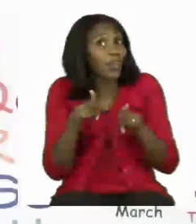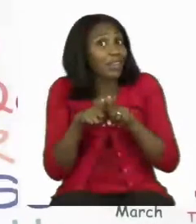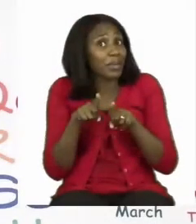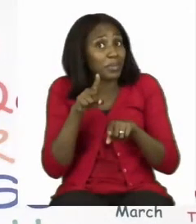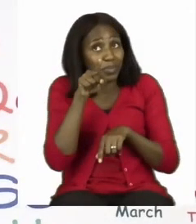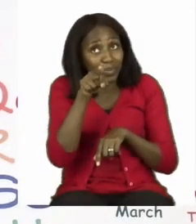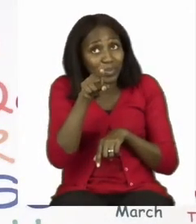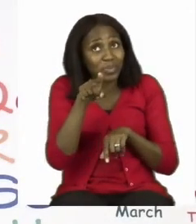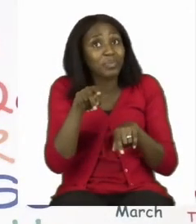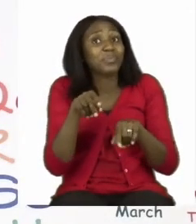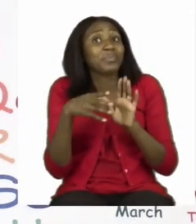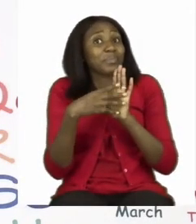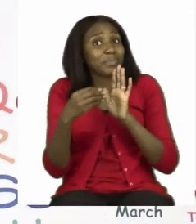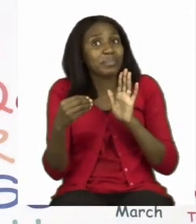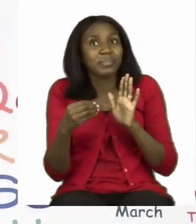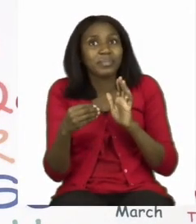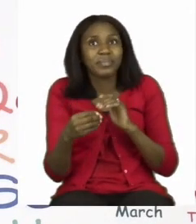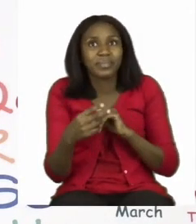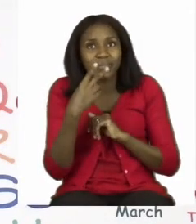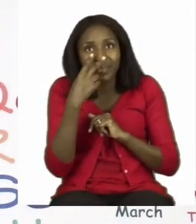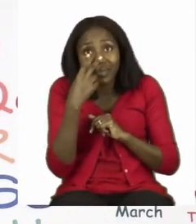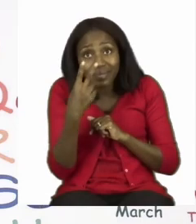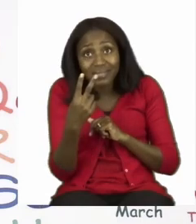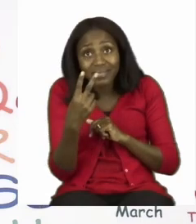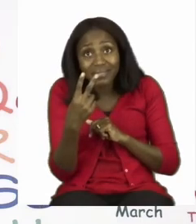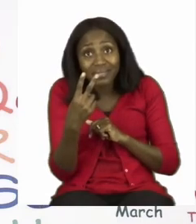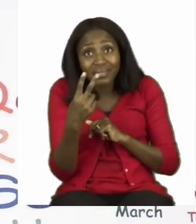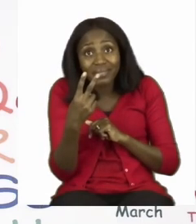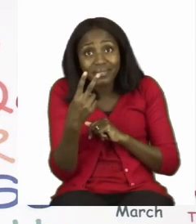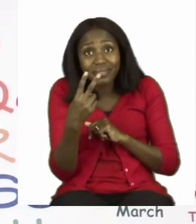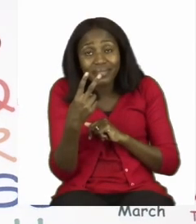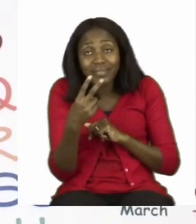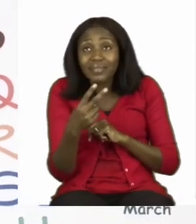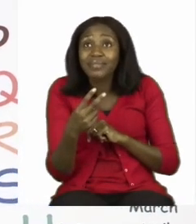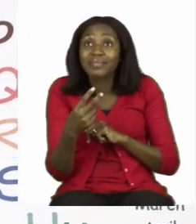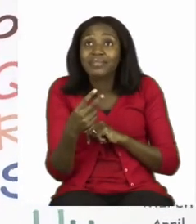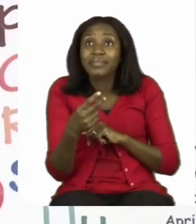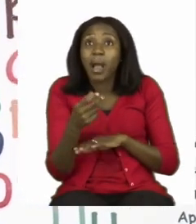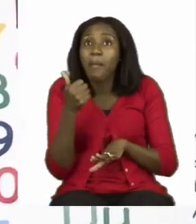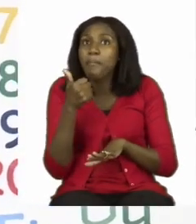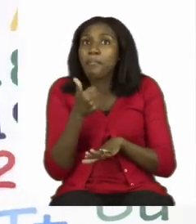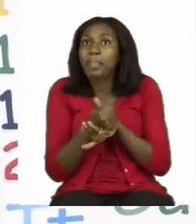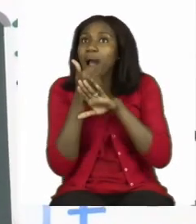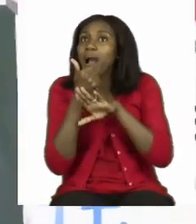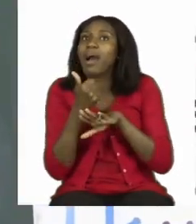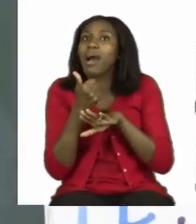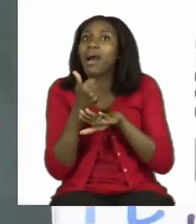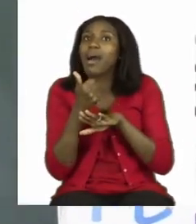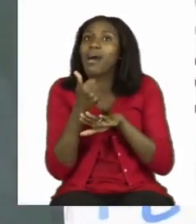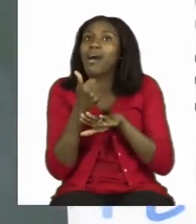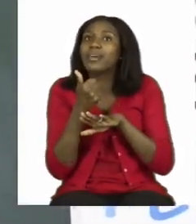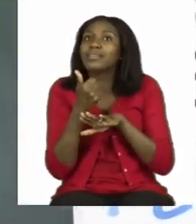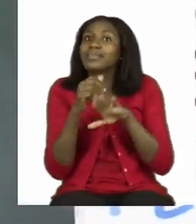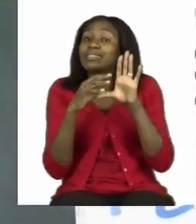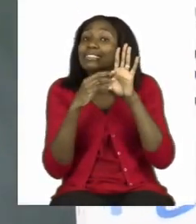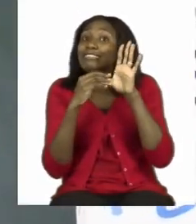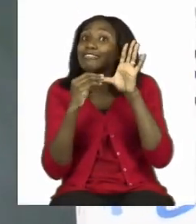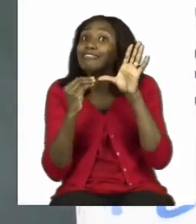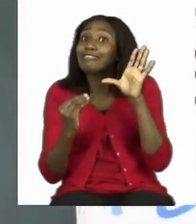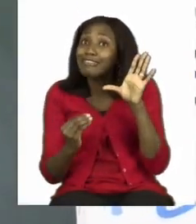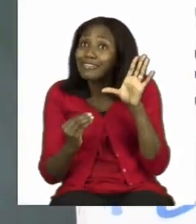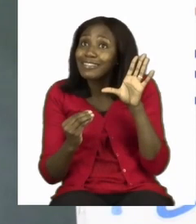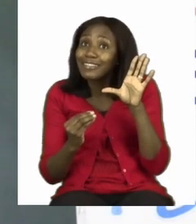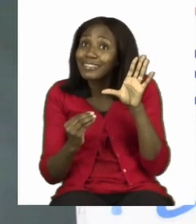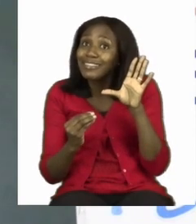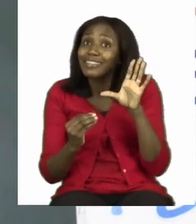as well. Now I have managed to find a few of these leaves and